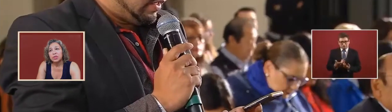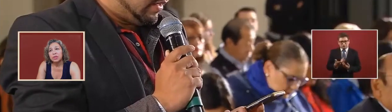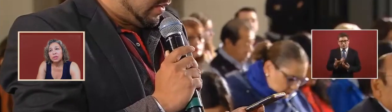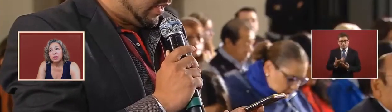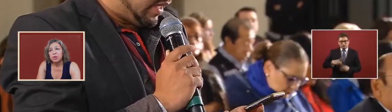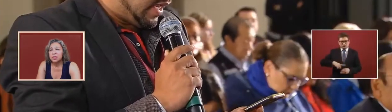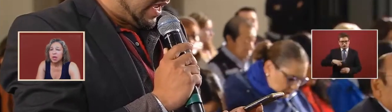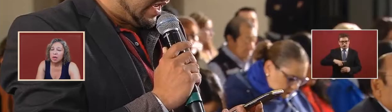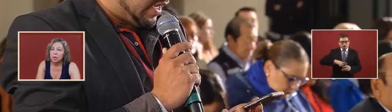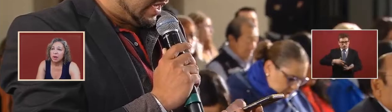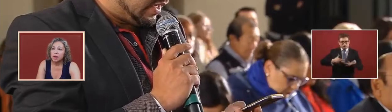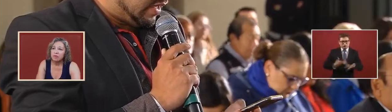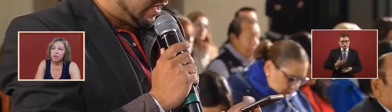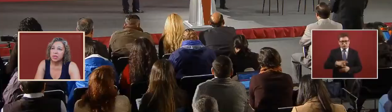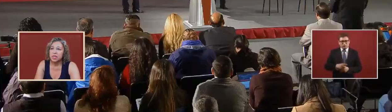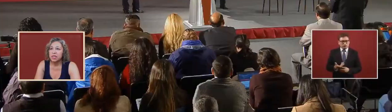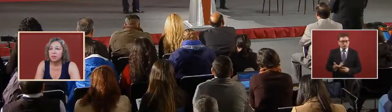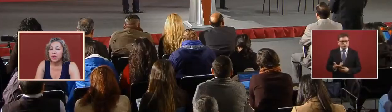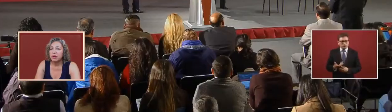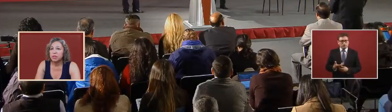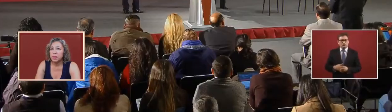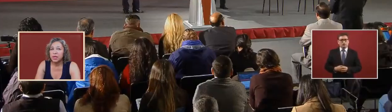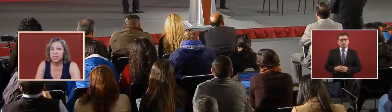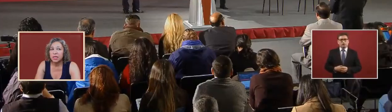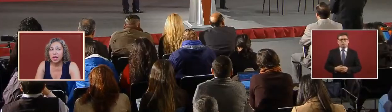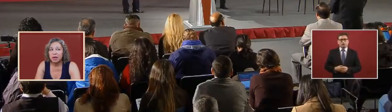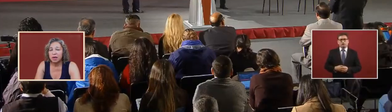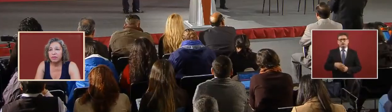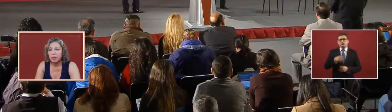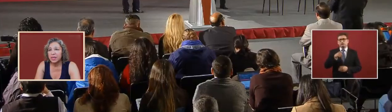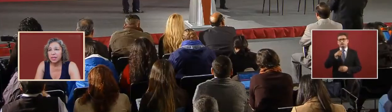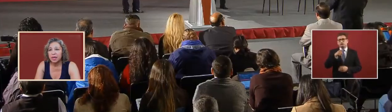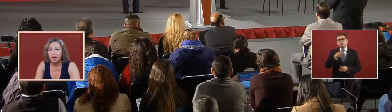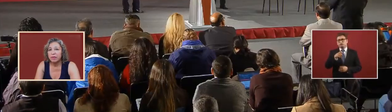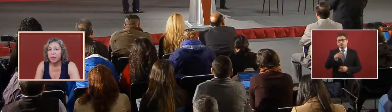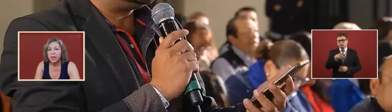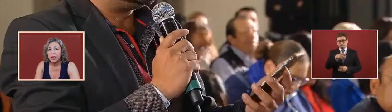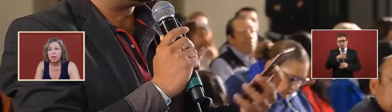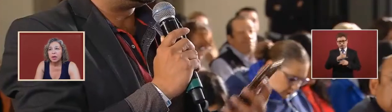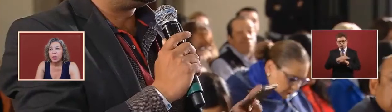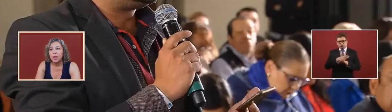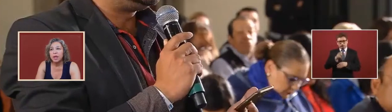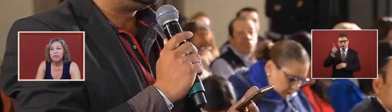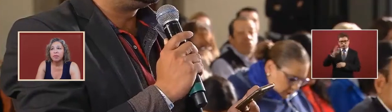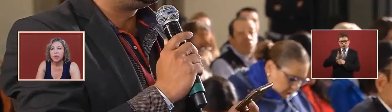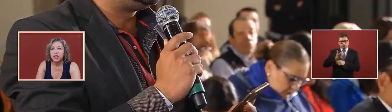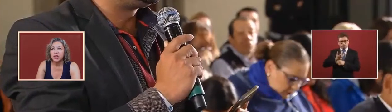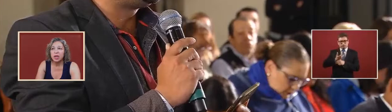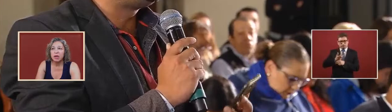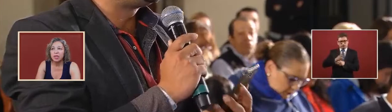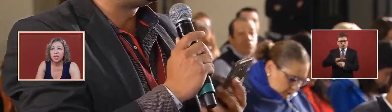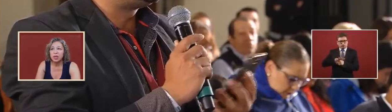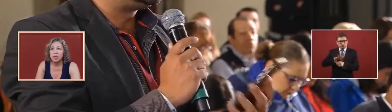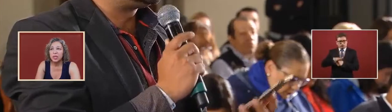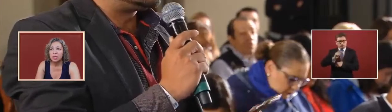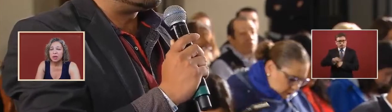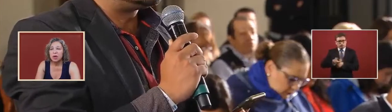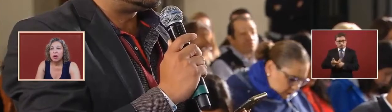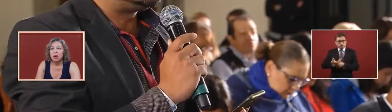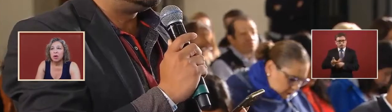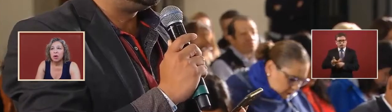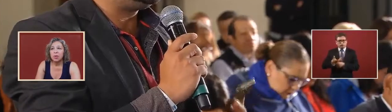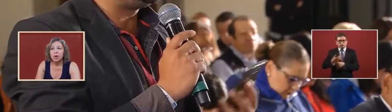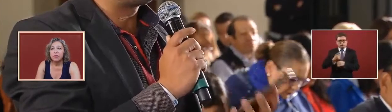so someone was talking about a forced disappearance by the state of the mexican government what information do you have in the u.s